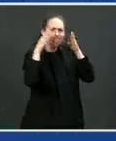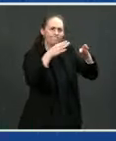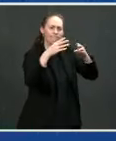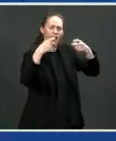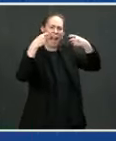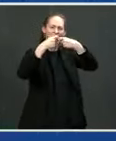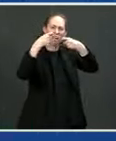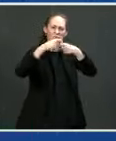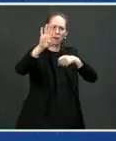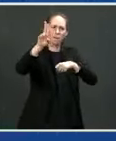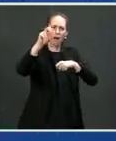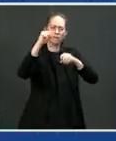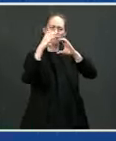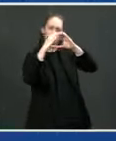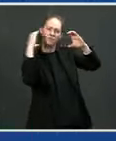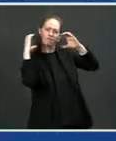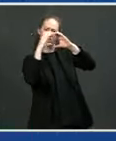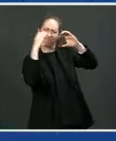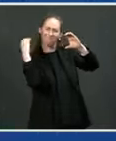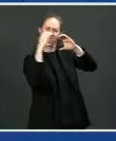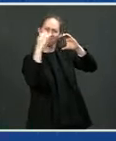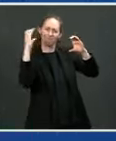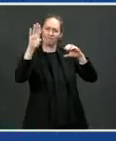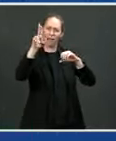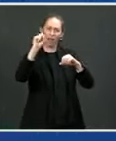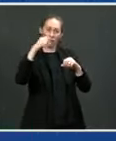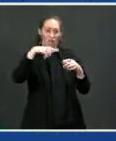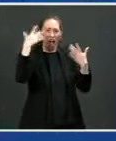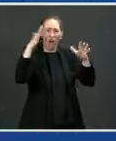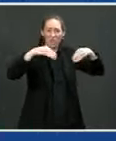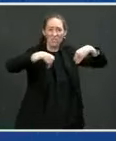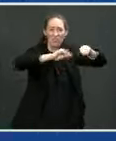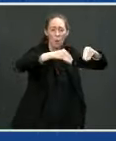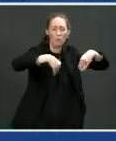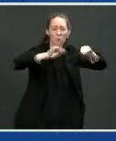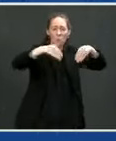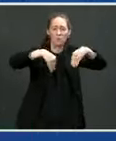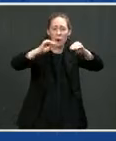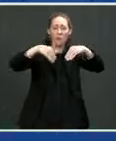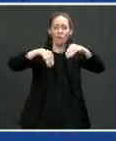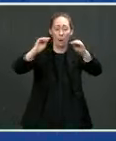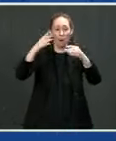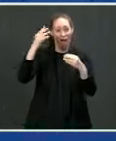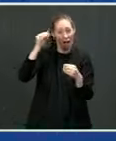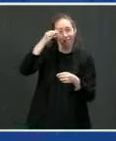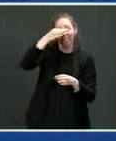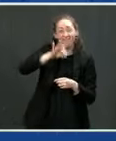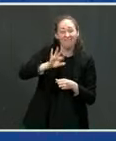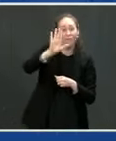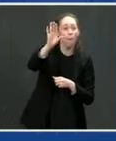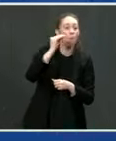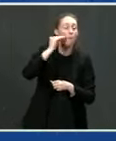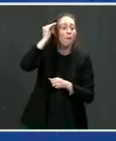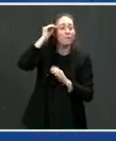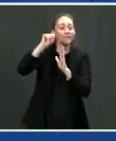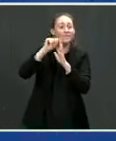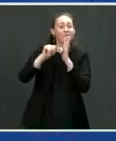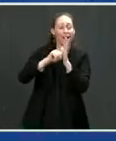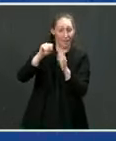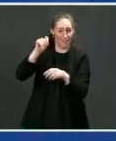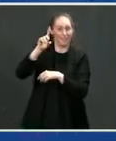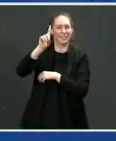of fact there's 16 of them in your home state of Delaware. Some in Wilmington. Yep. And so in Wilmington, some in Dover. Yep. Uh, there's also